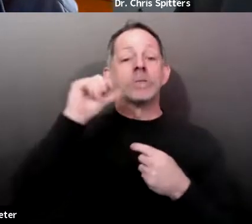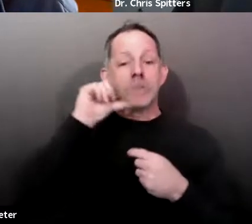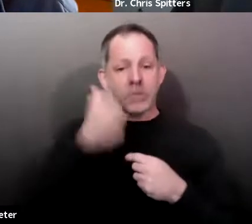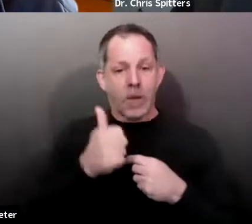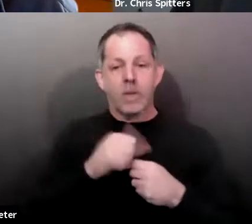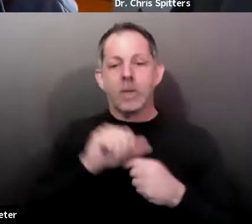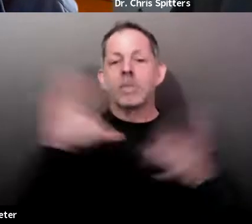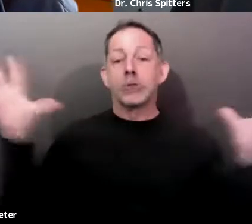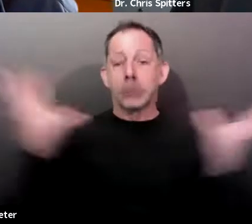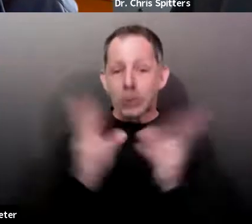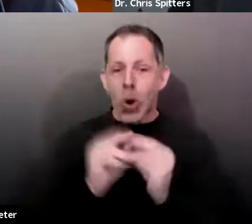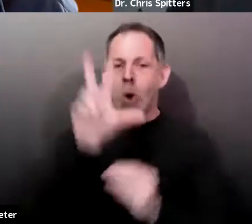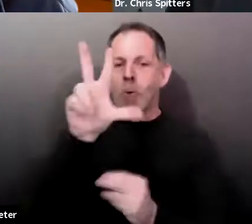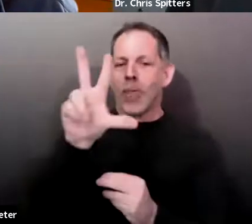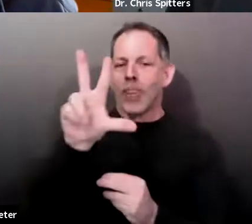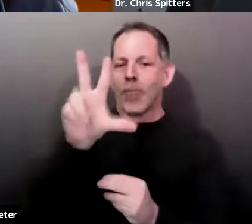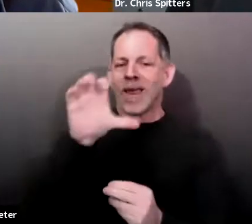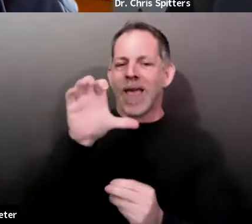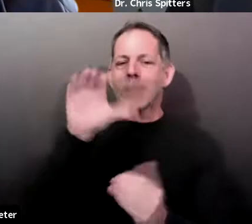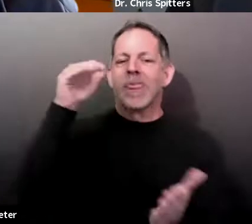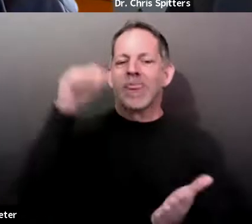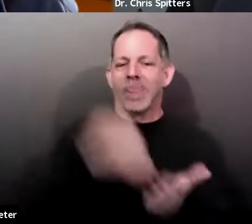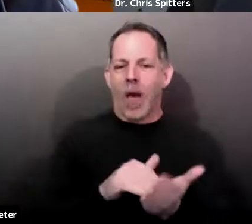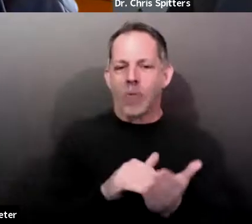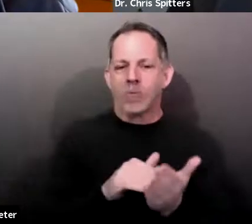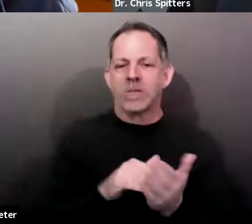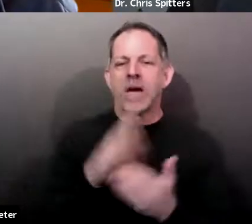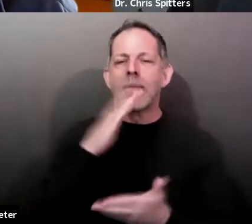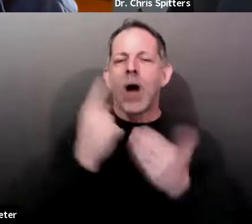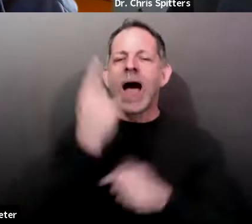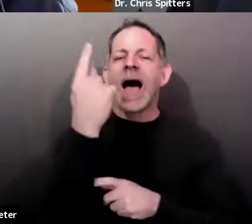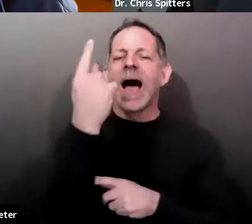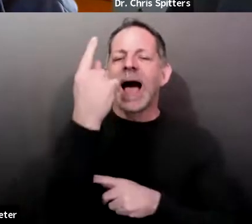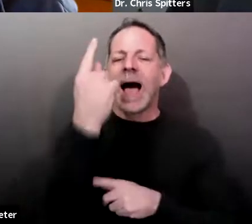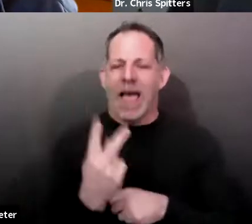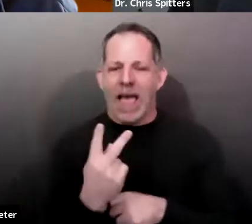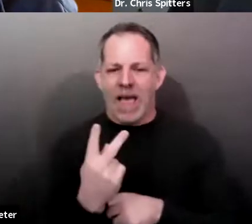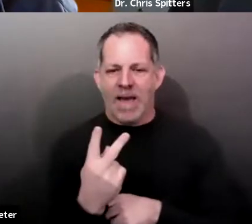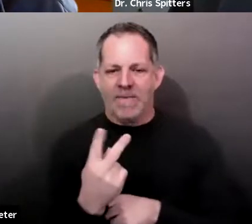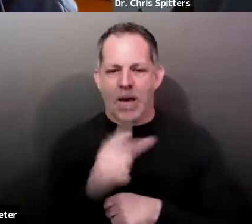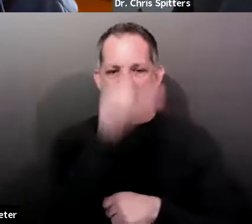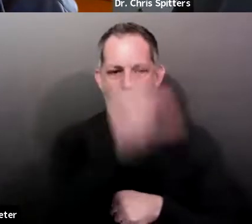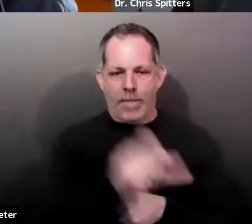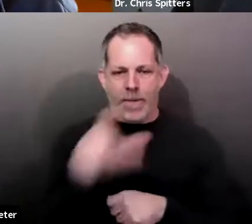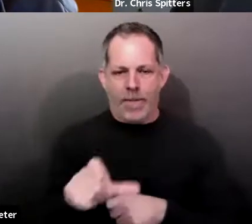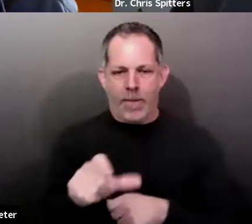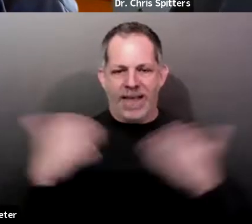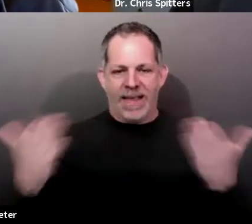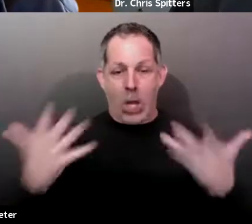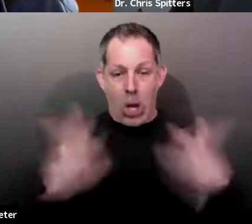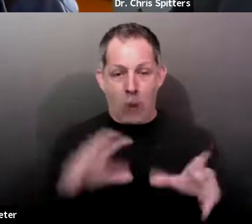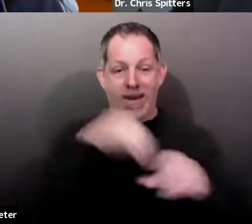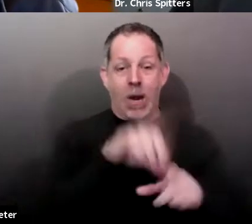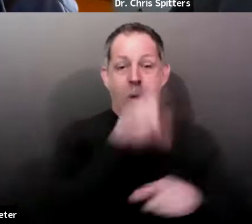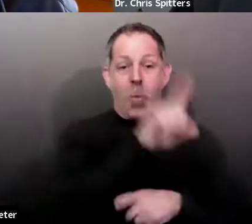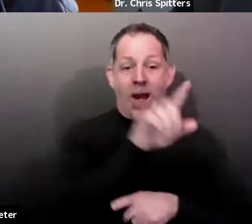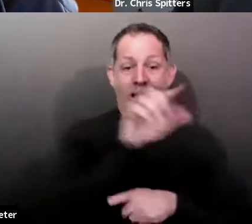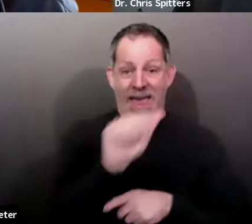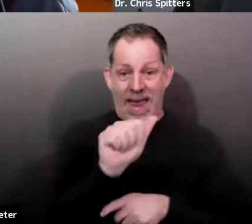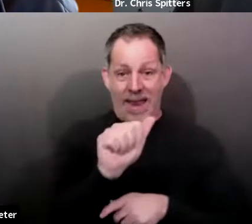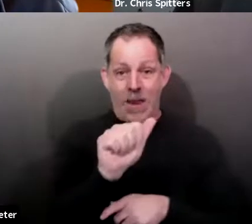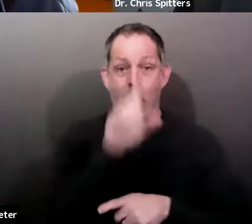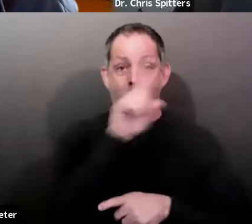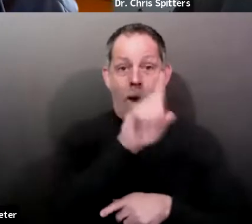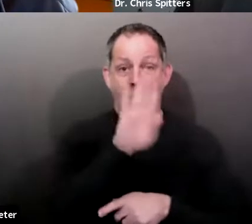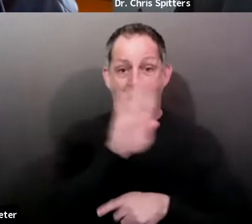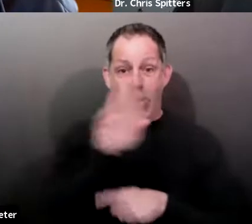about half, mostly people who are in 1A and 1B1, obviously, have gotten their